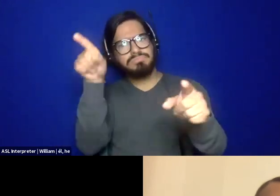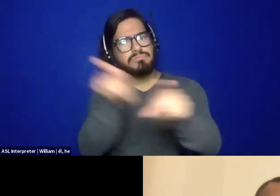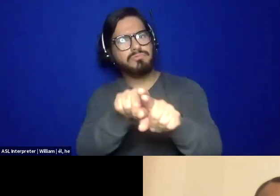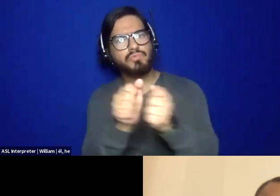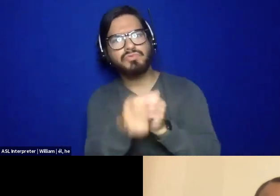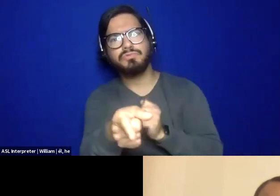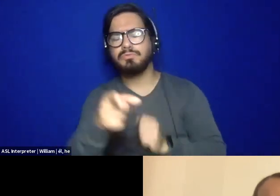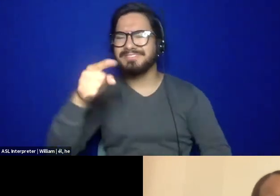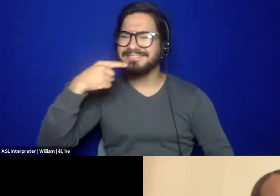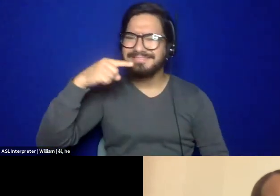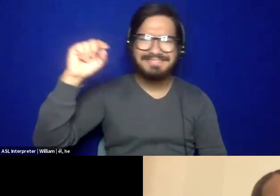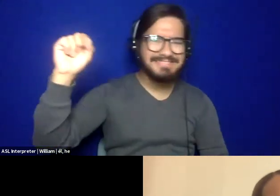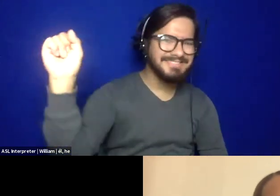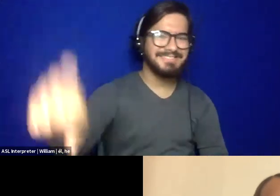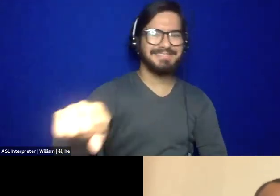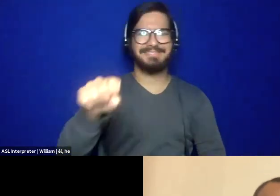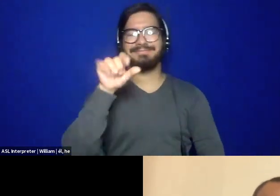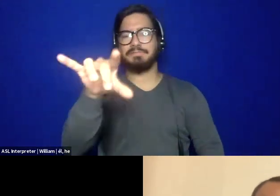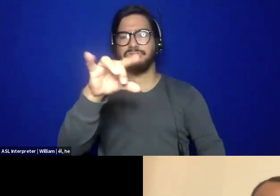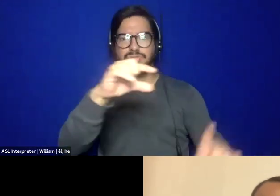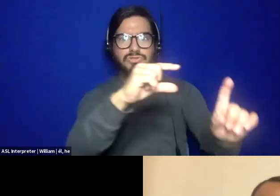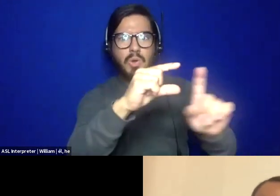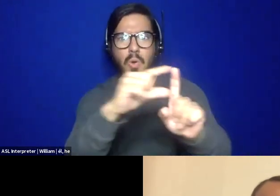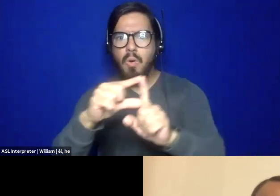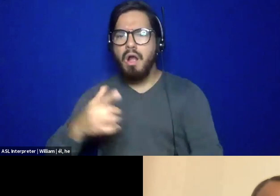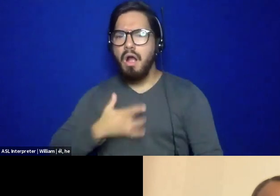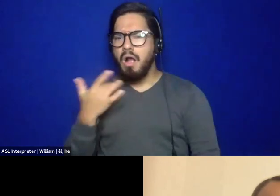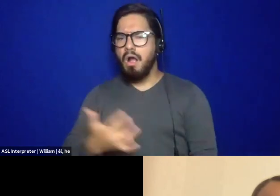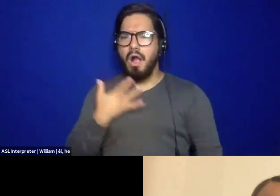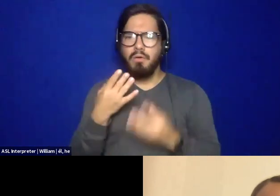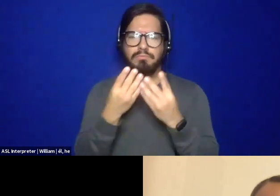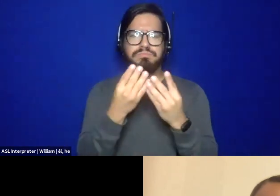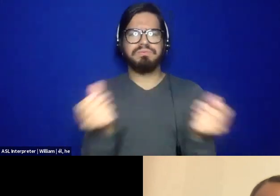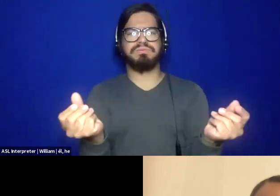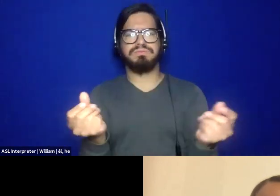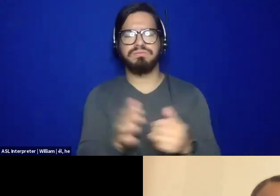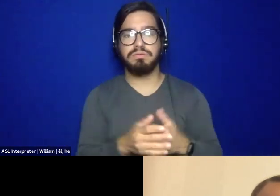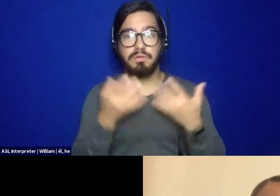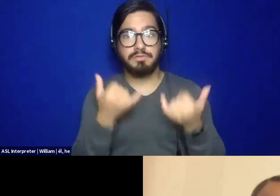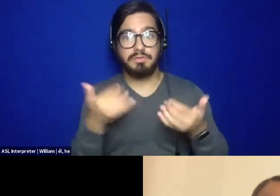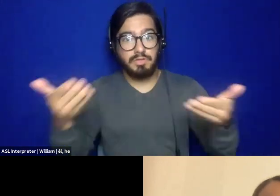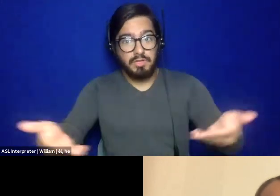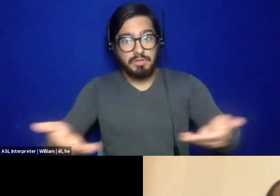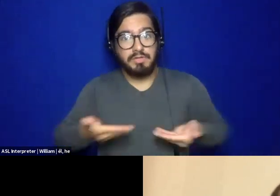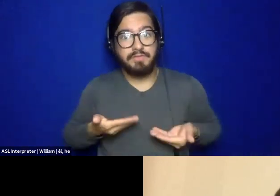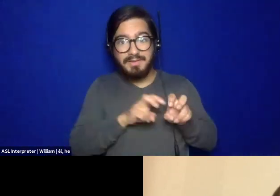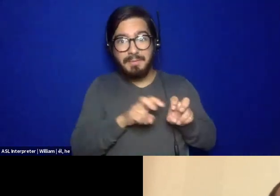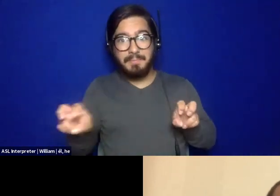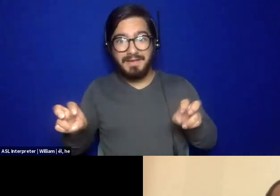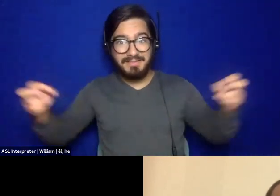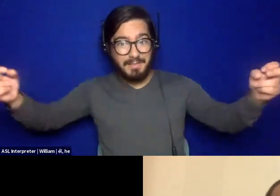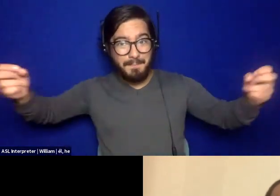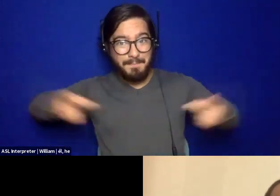saying, yes, and, and your words are so healing. Um, I invite all of the panelists, uh, to come on back,